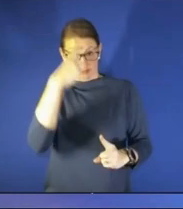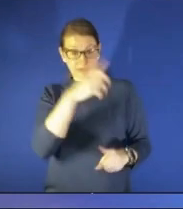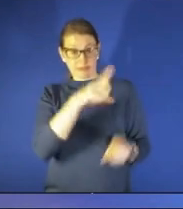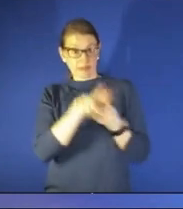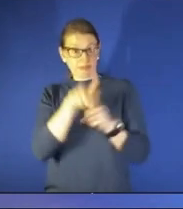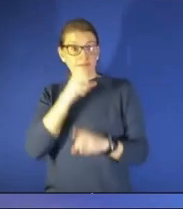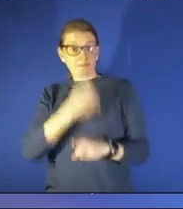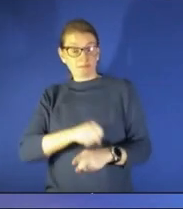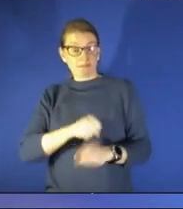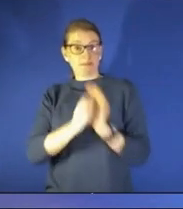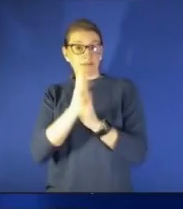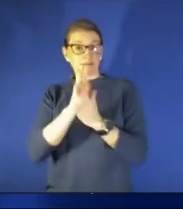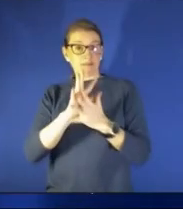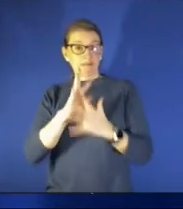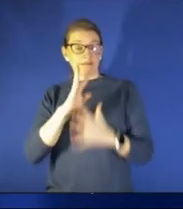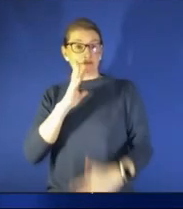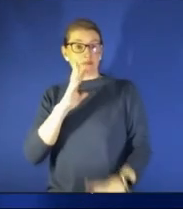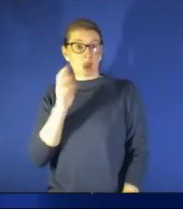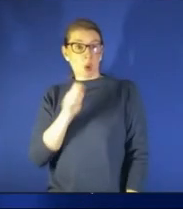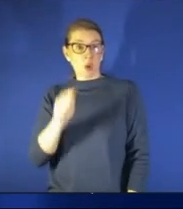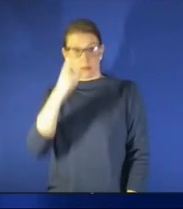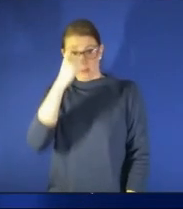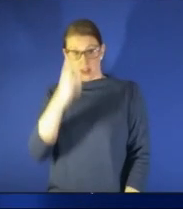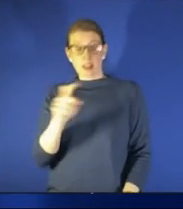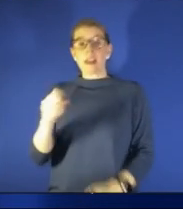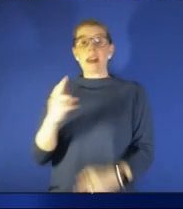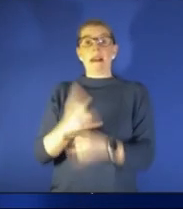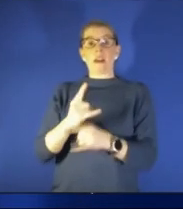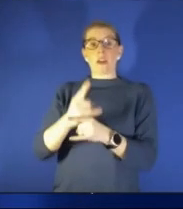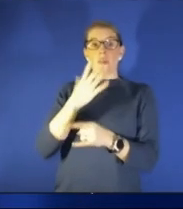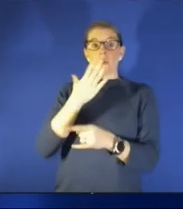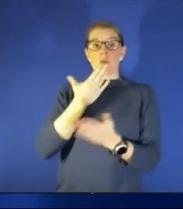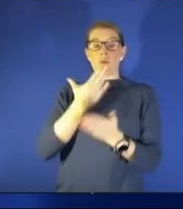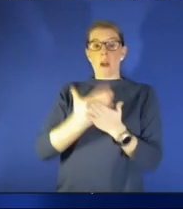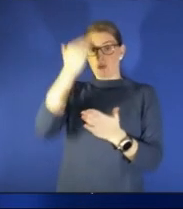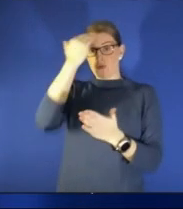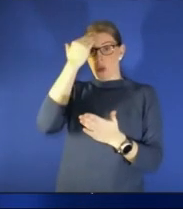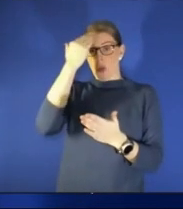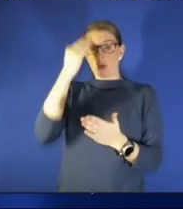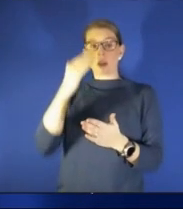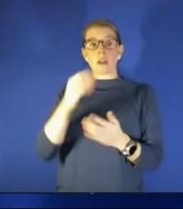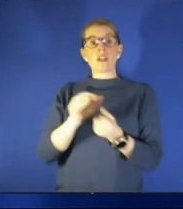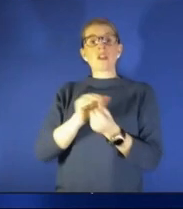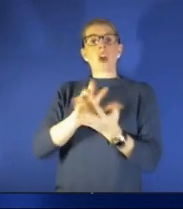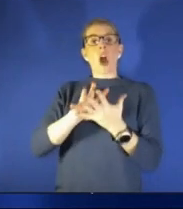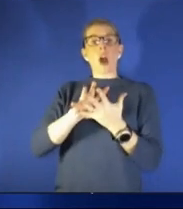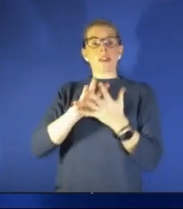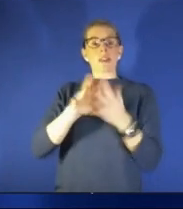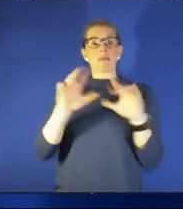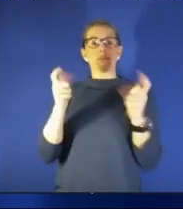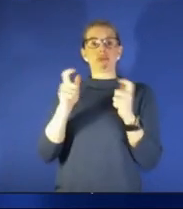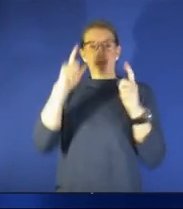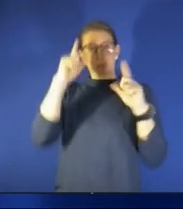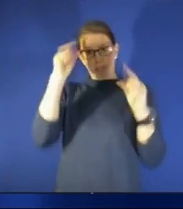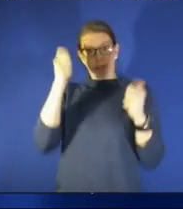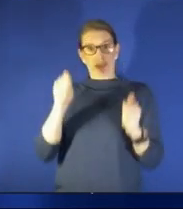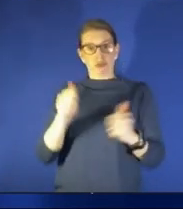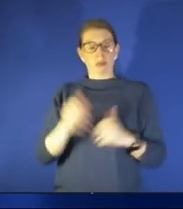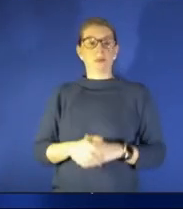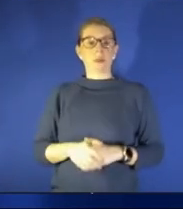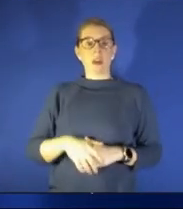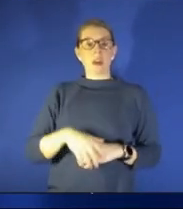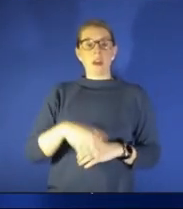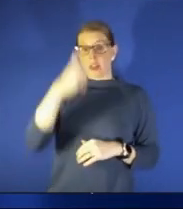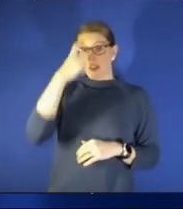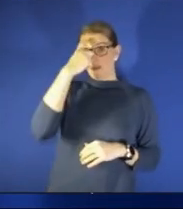yes it does alcohol is well known to cause atrophy of the brain more so in certain areas the frontal lobes which are involved